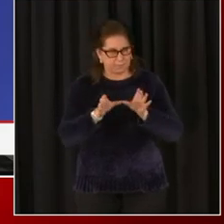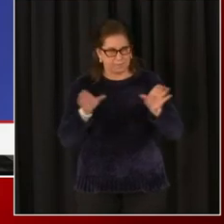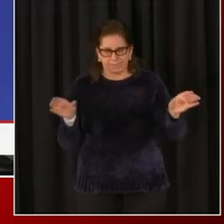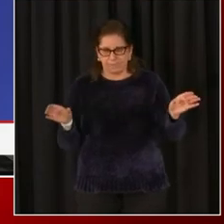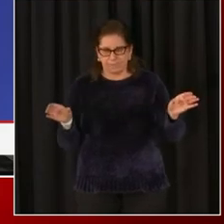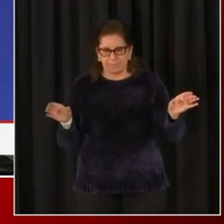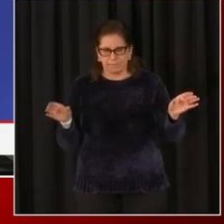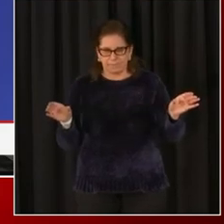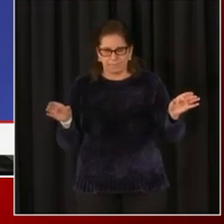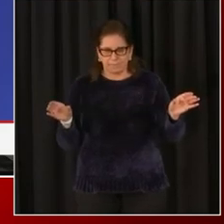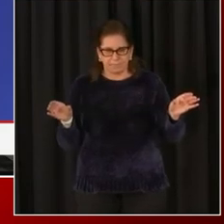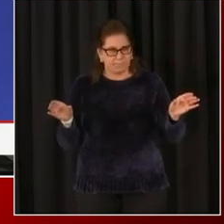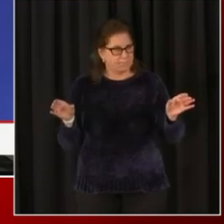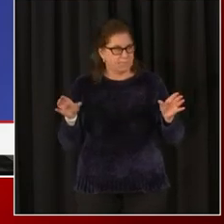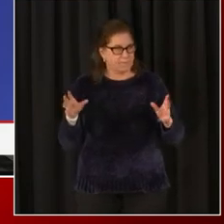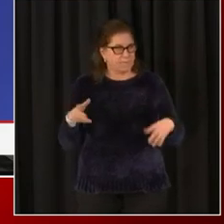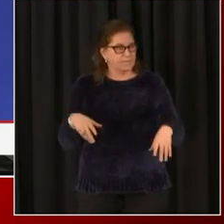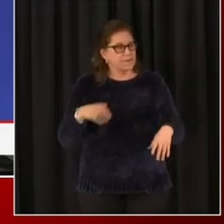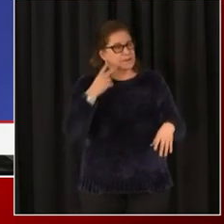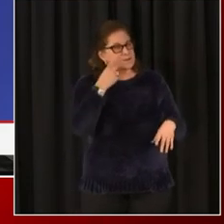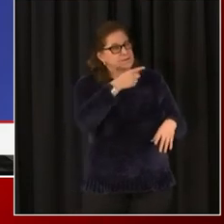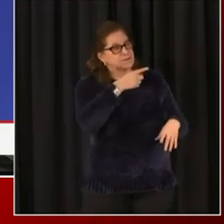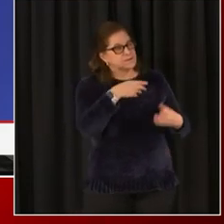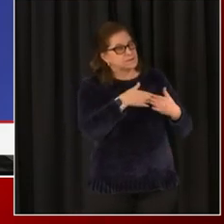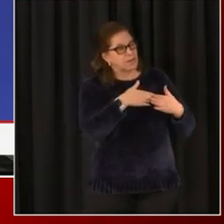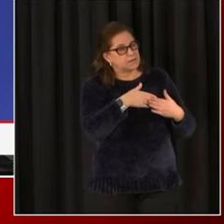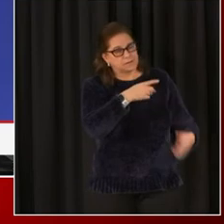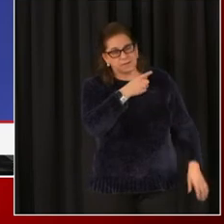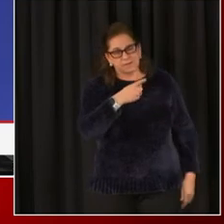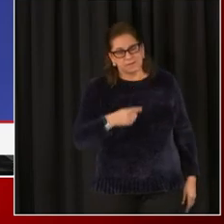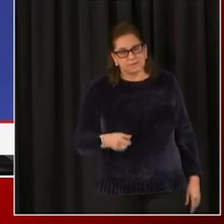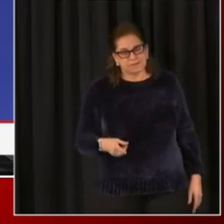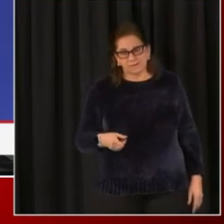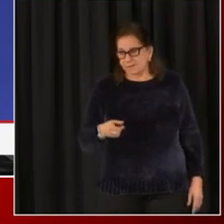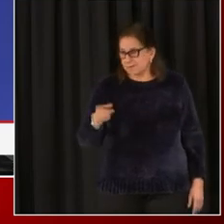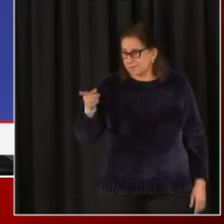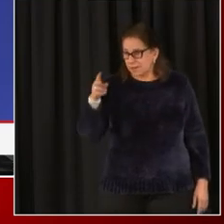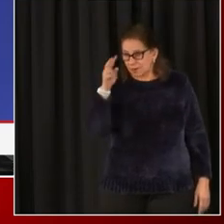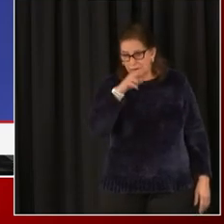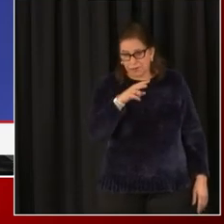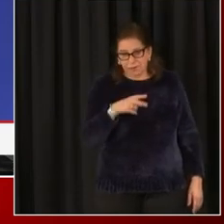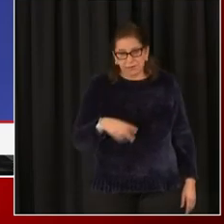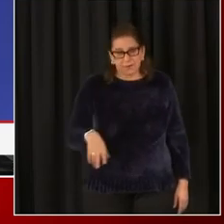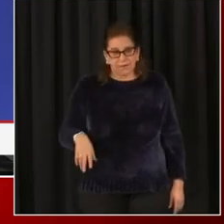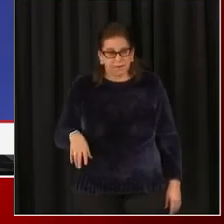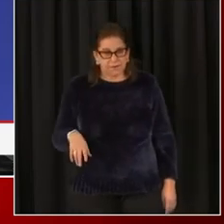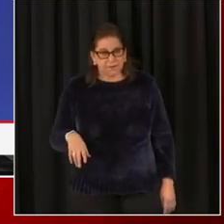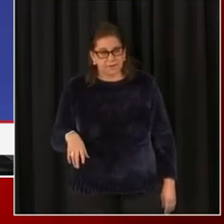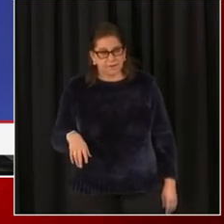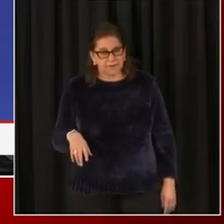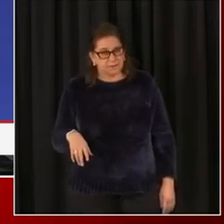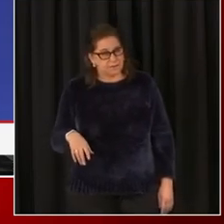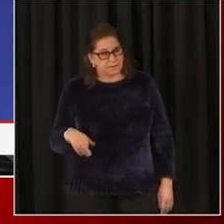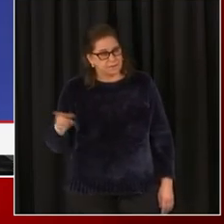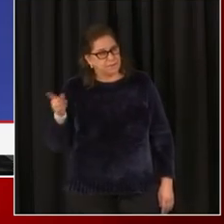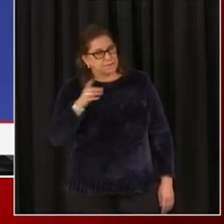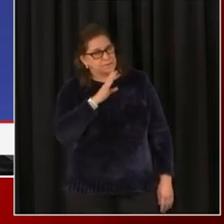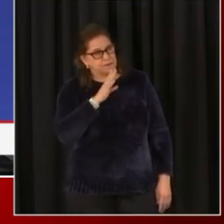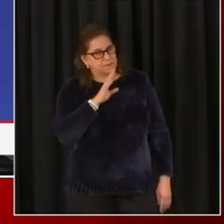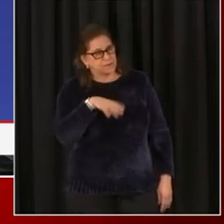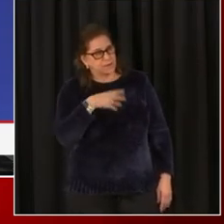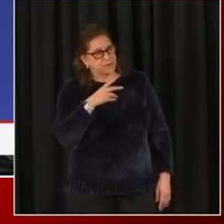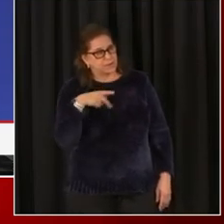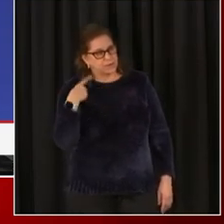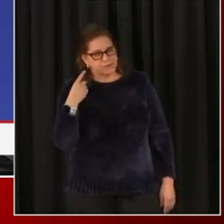of those clinics or any of those things. Was that a DC facility? I'm sorry. Was that a DC facility